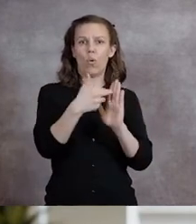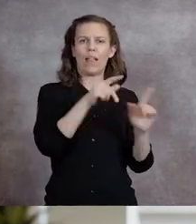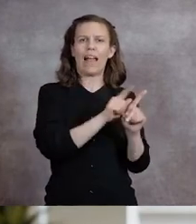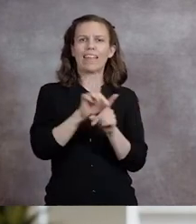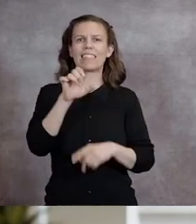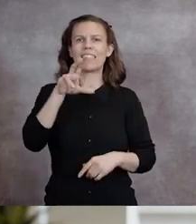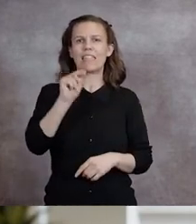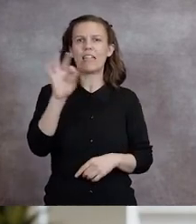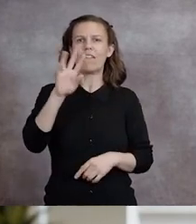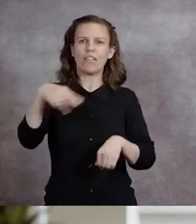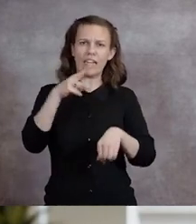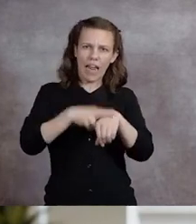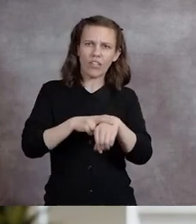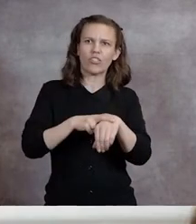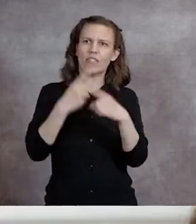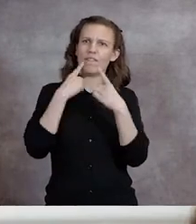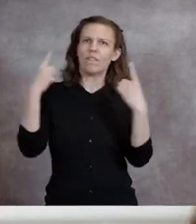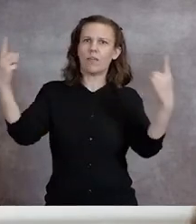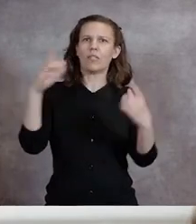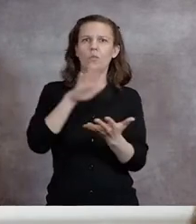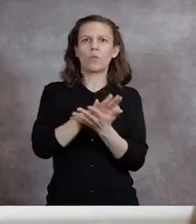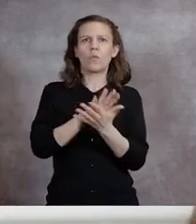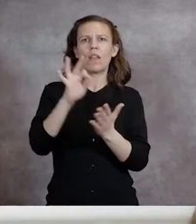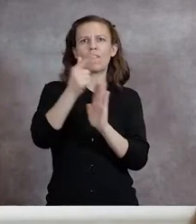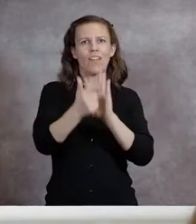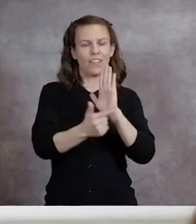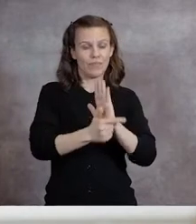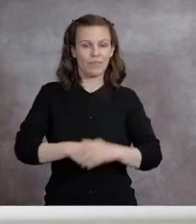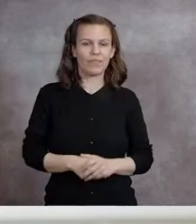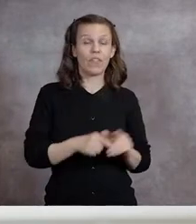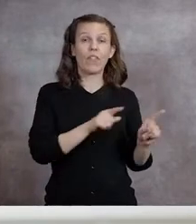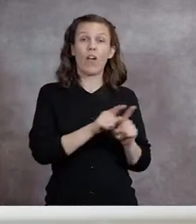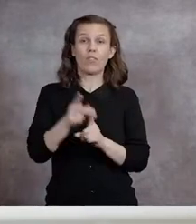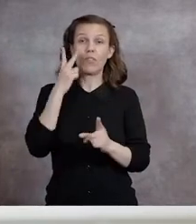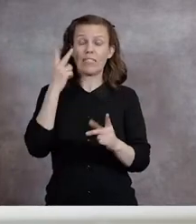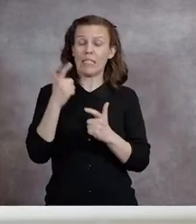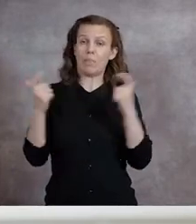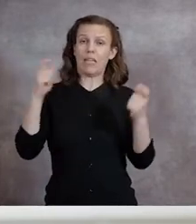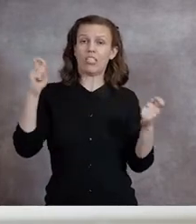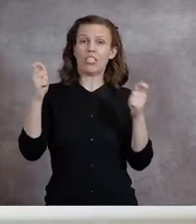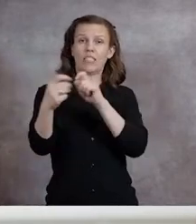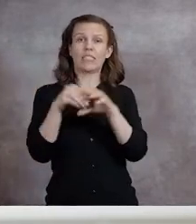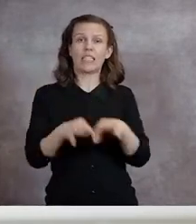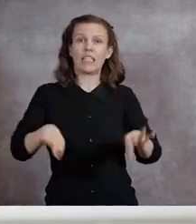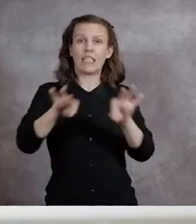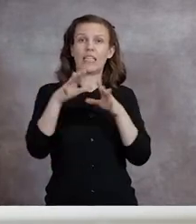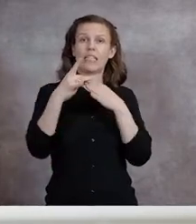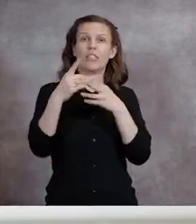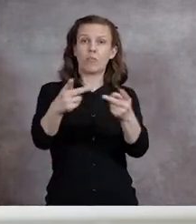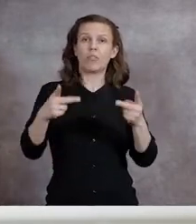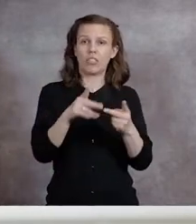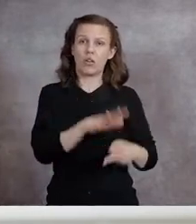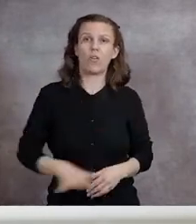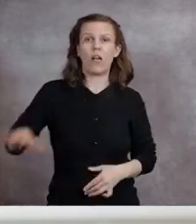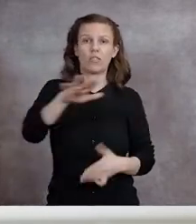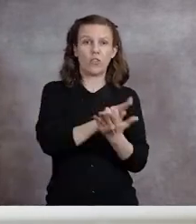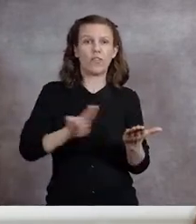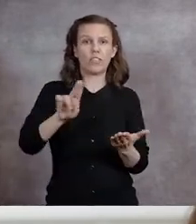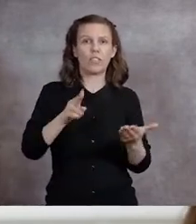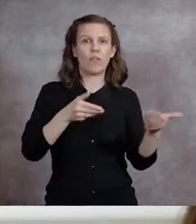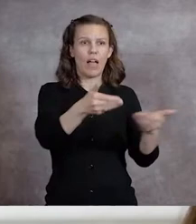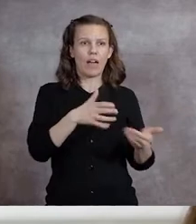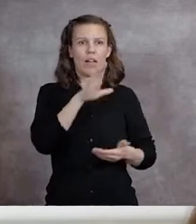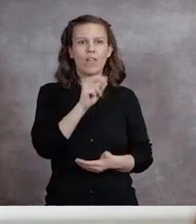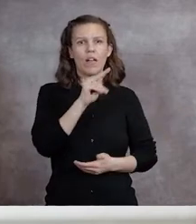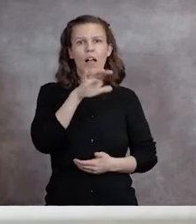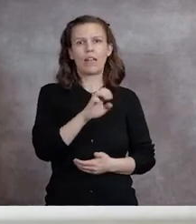Dean of our nationally ranked School of Law. We've also seen major changes in key leadership positions across the university, with the